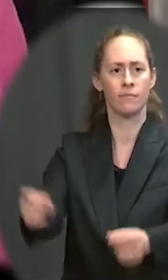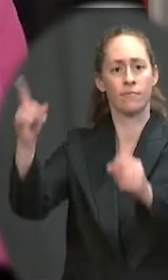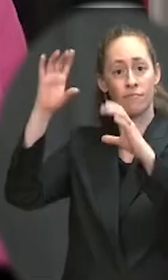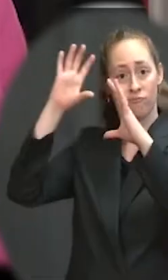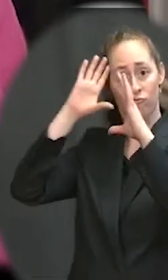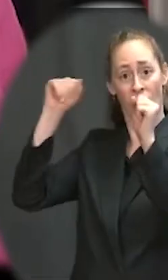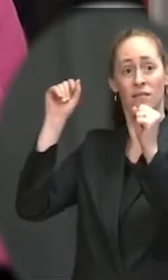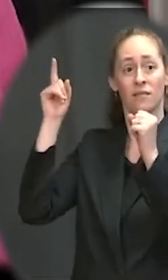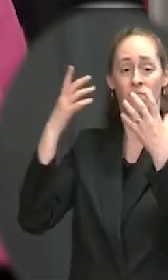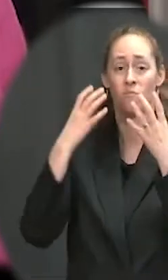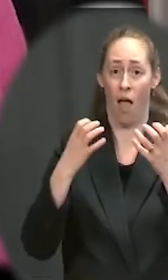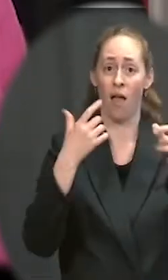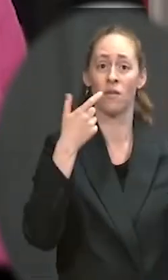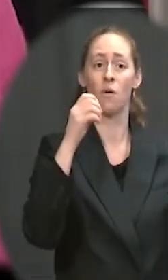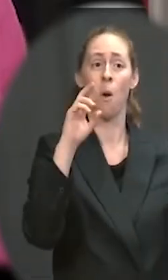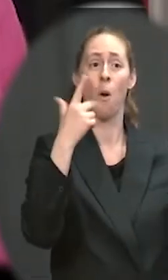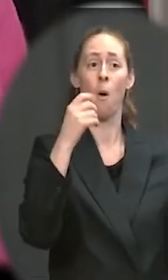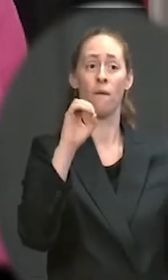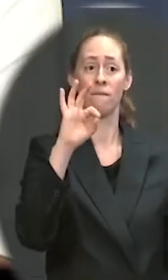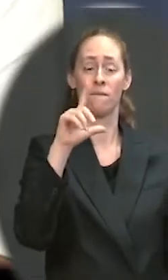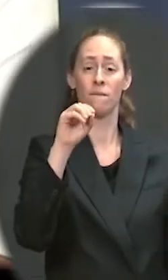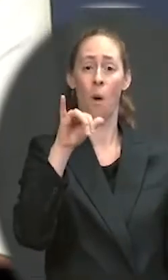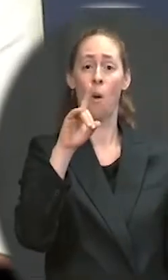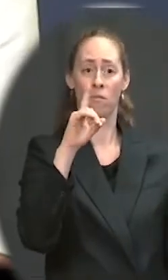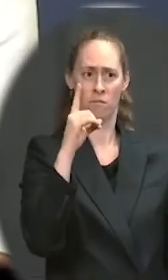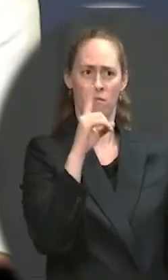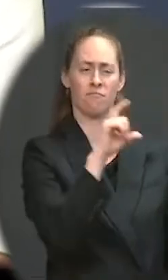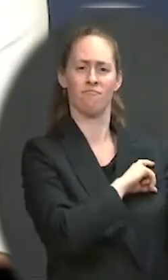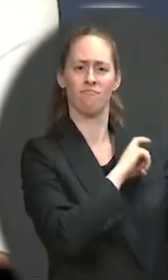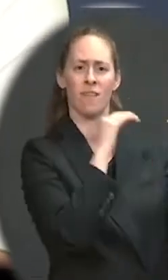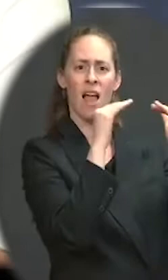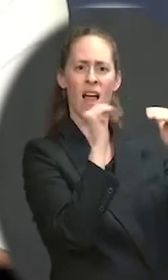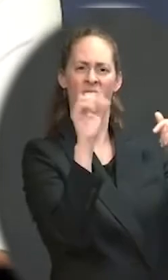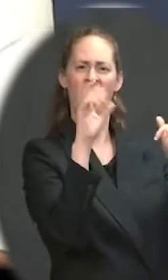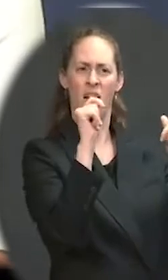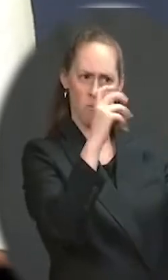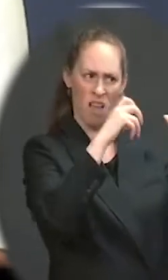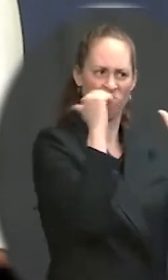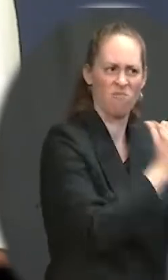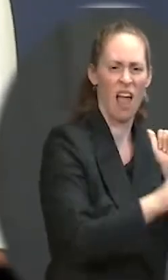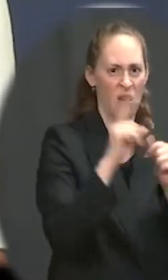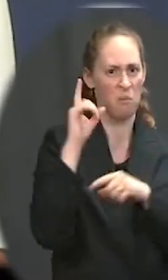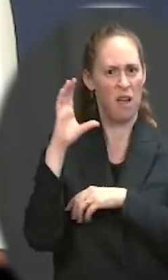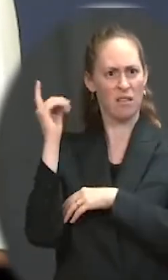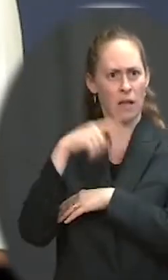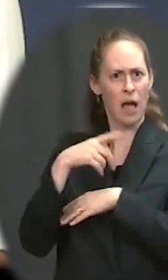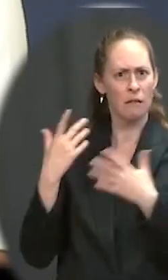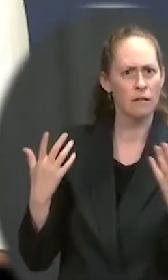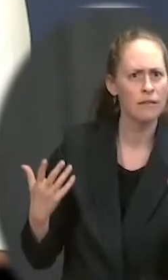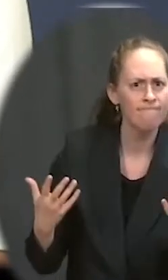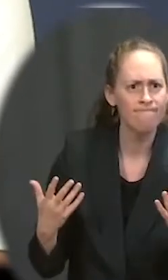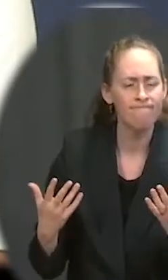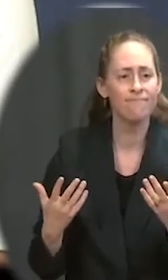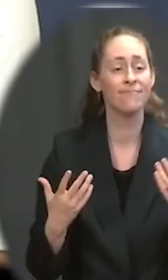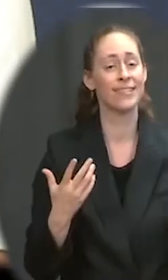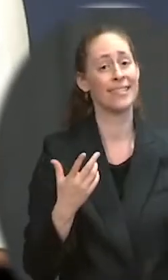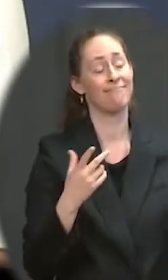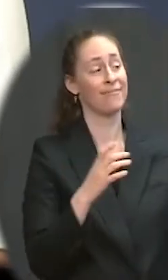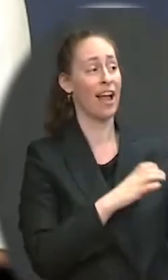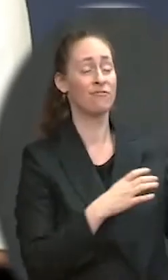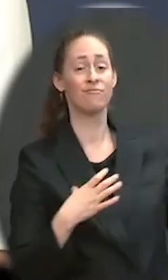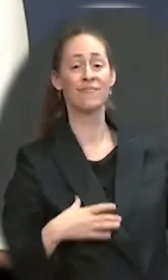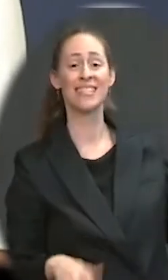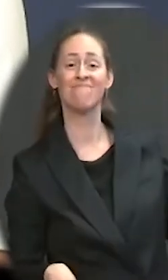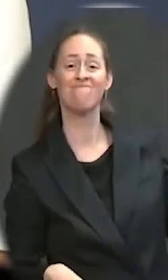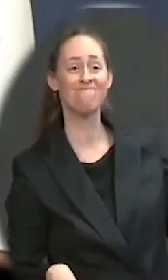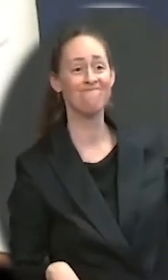benchmark? Where do those negotiations stand? Well, the negotiations are between members of Congress. So, and he, of course, is confident